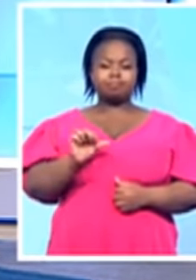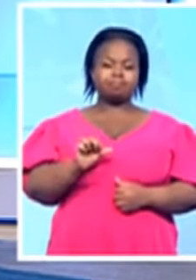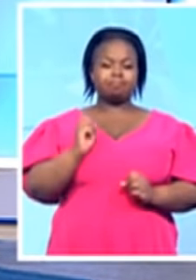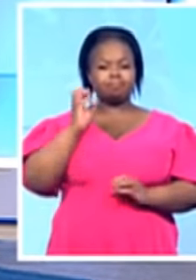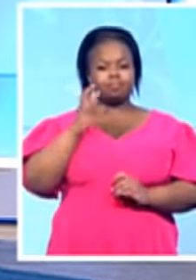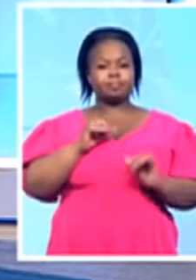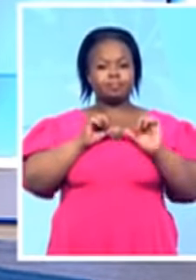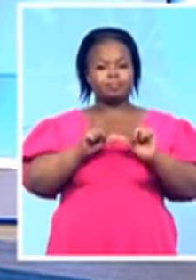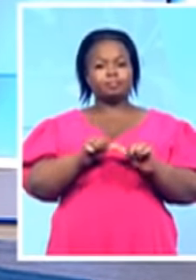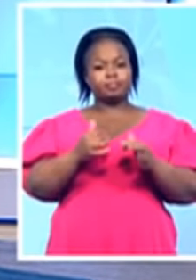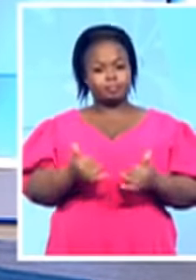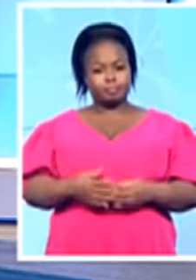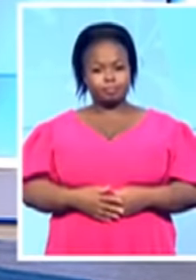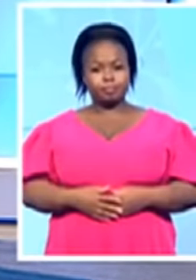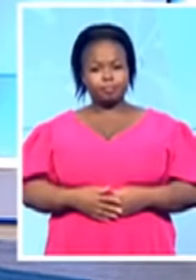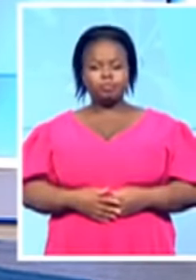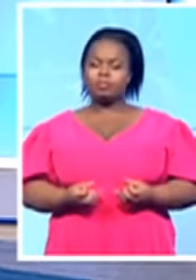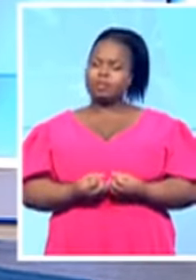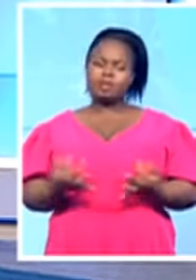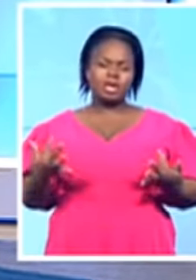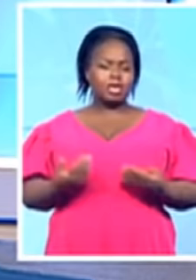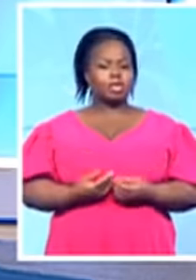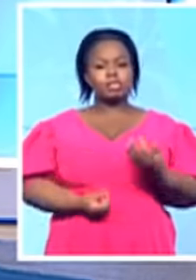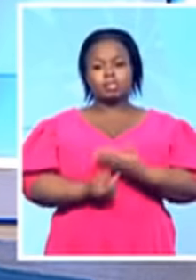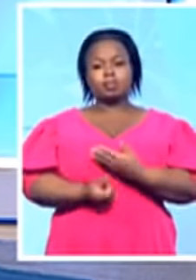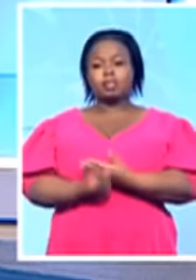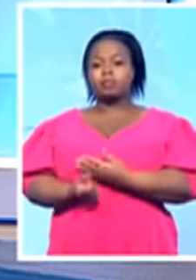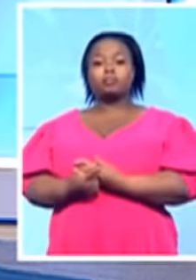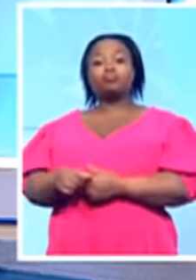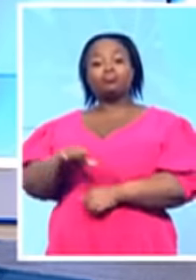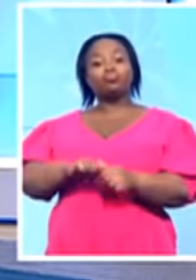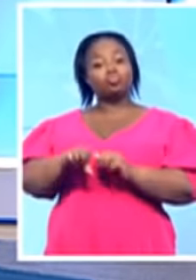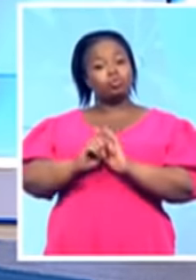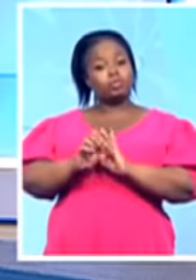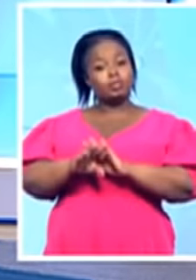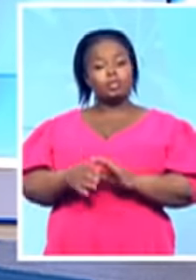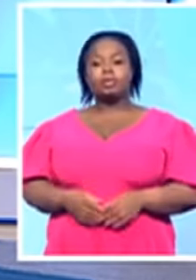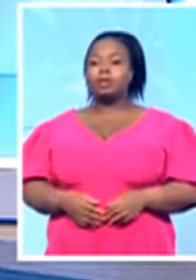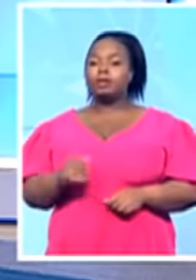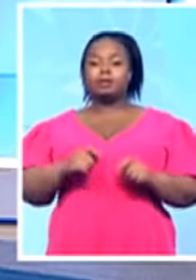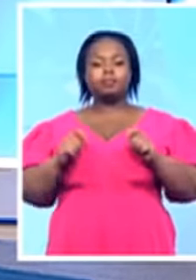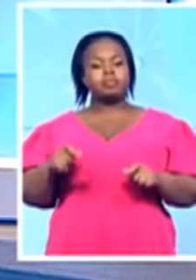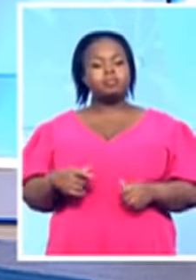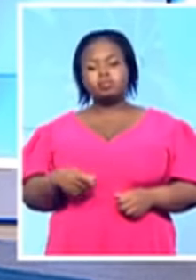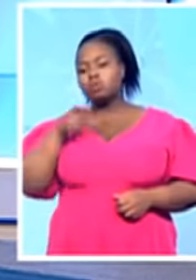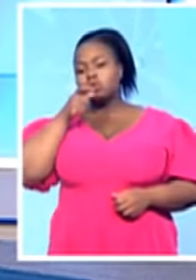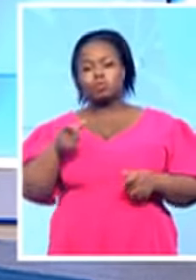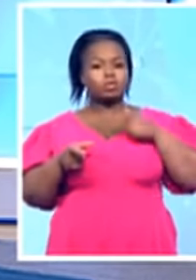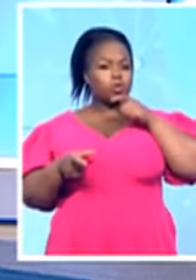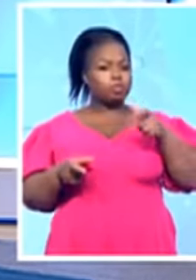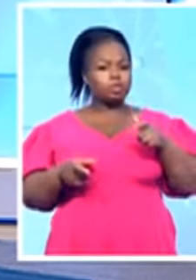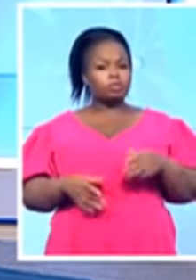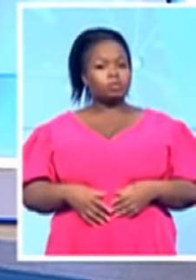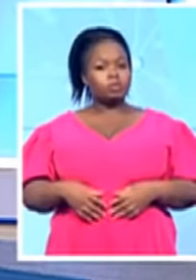there's been lots of chatter as well on social media. People are airing their views. I want to track some of them down. I want to look at news